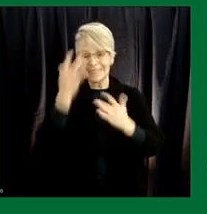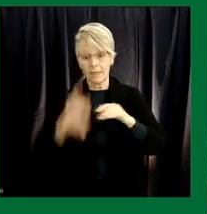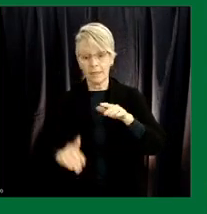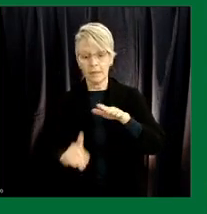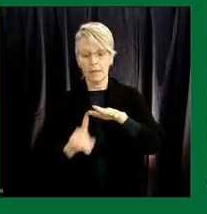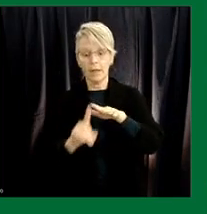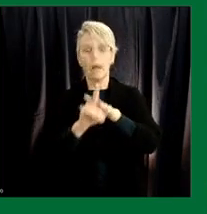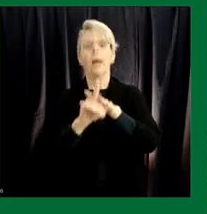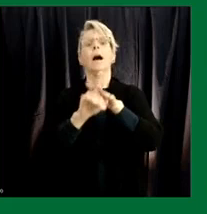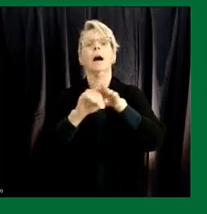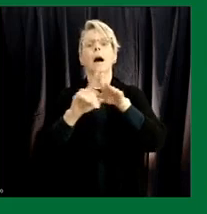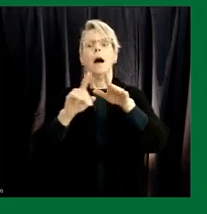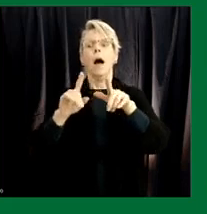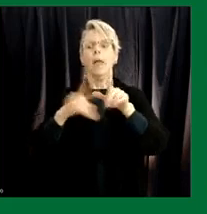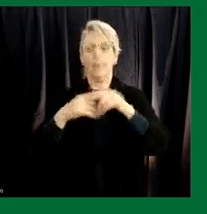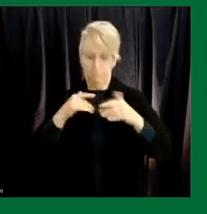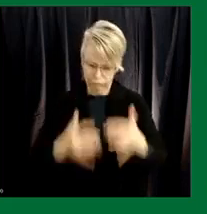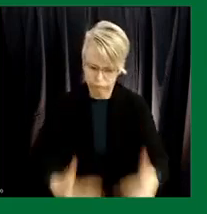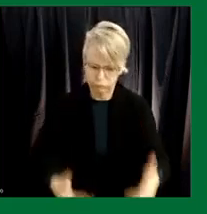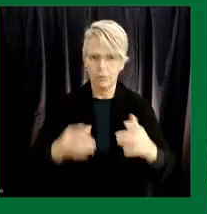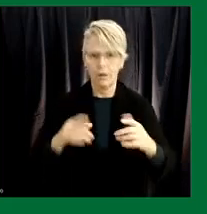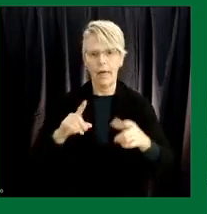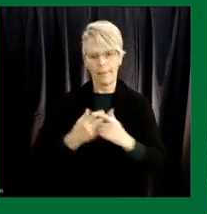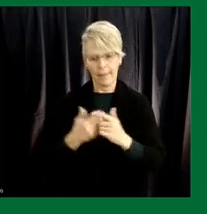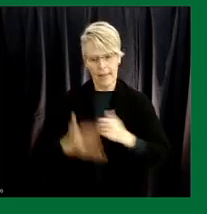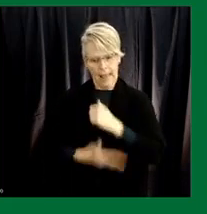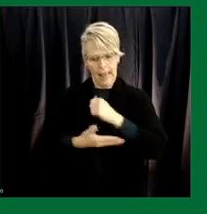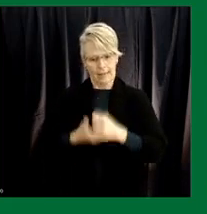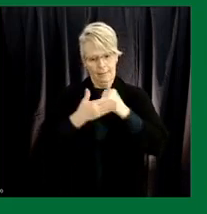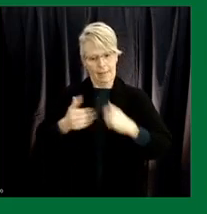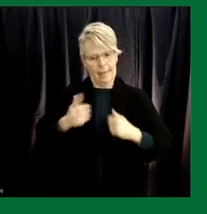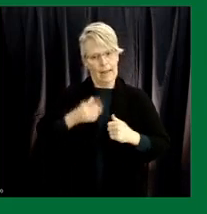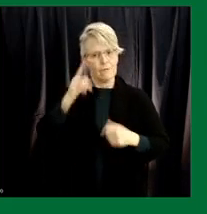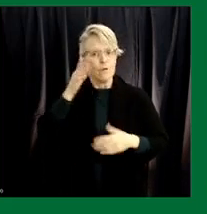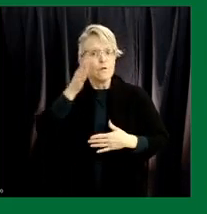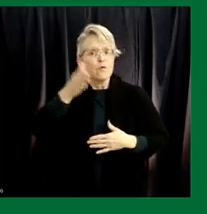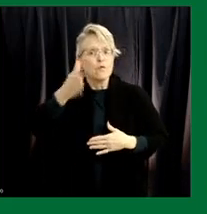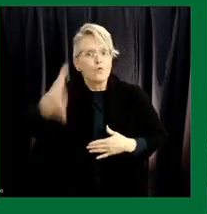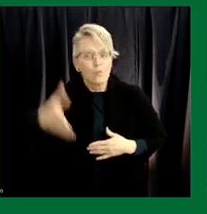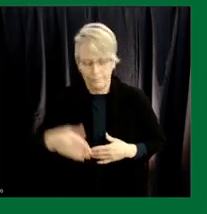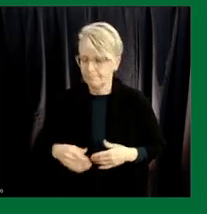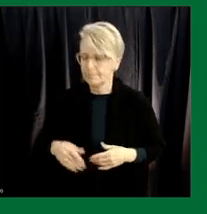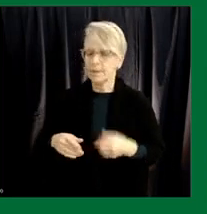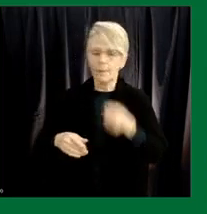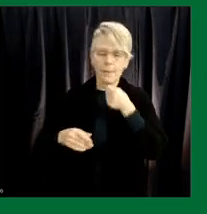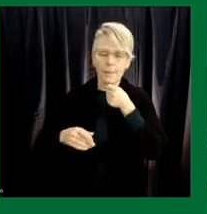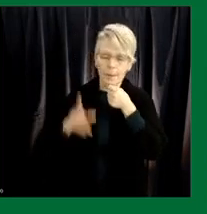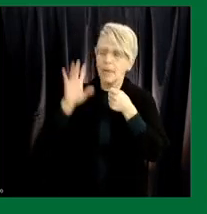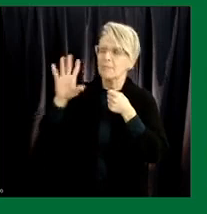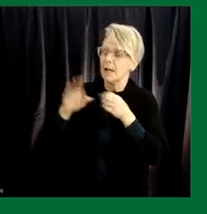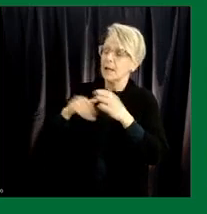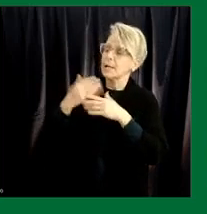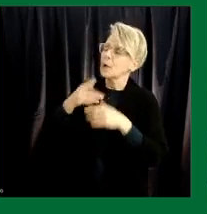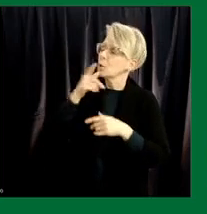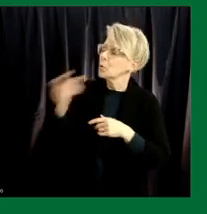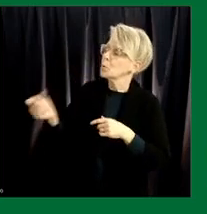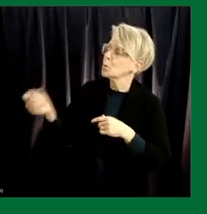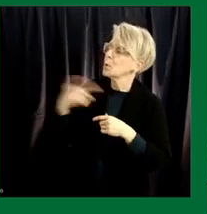to be better prepared for future threats we'll take our next question on the line operator